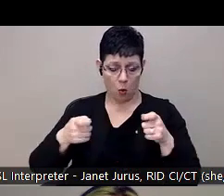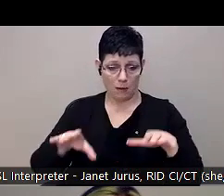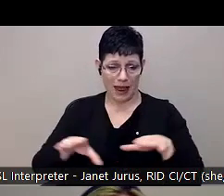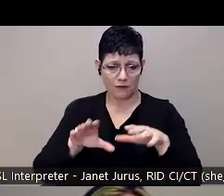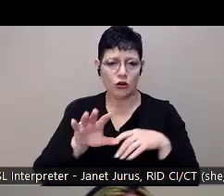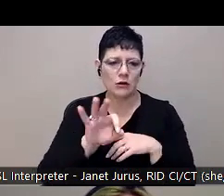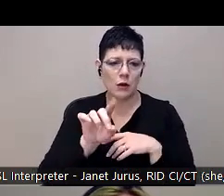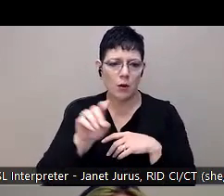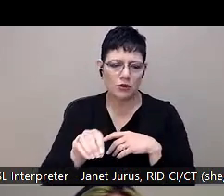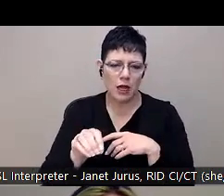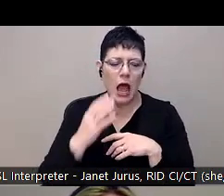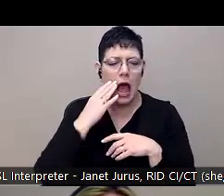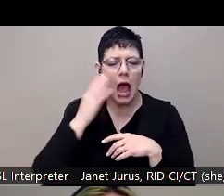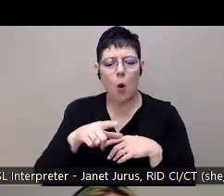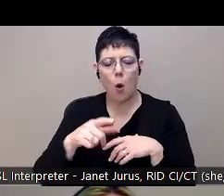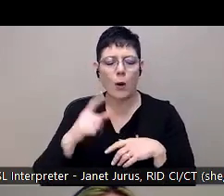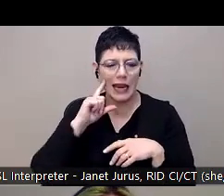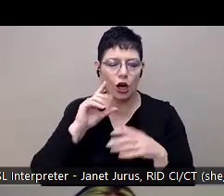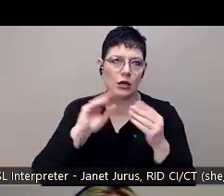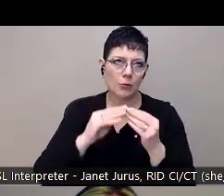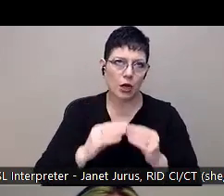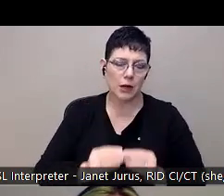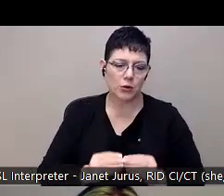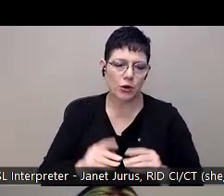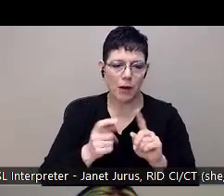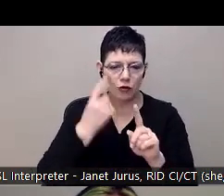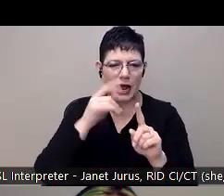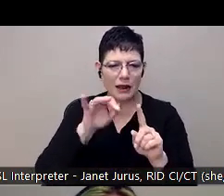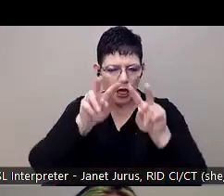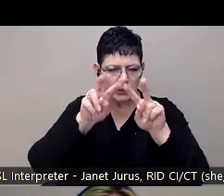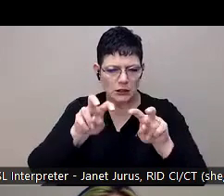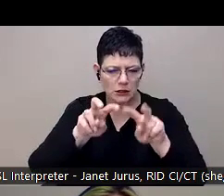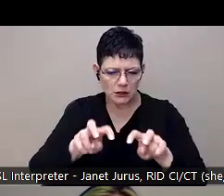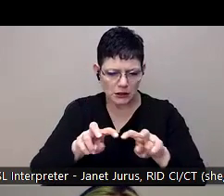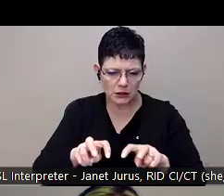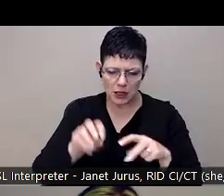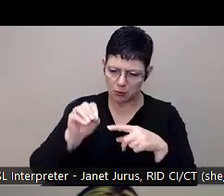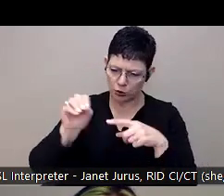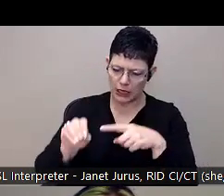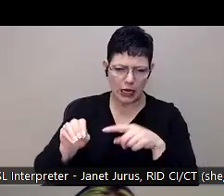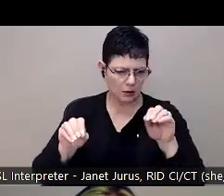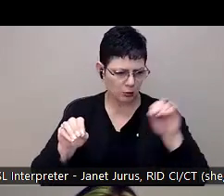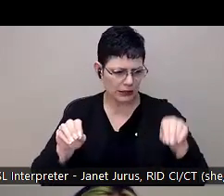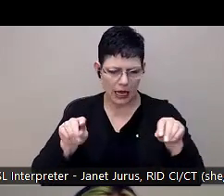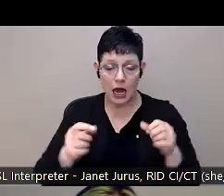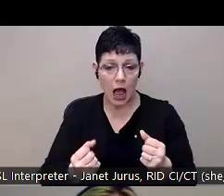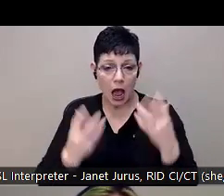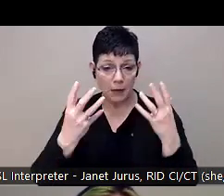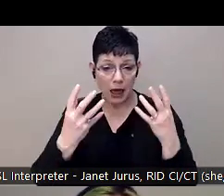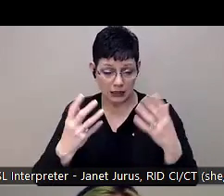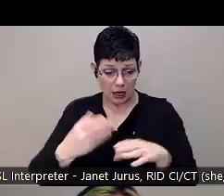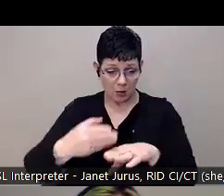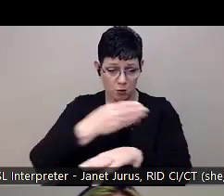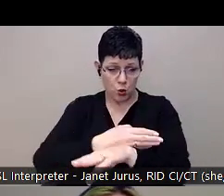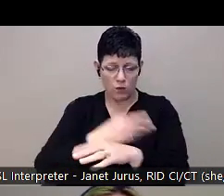These numbers, I know are just numbers, but when you really look at them and think about what percentage of students are improving their